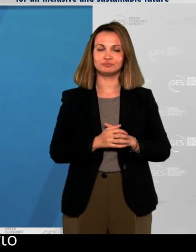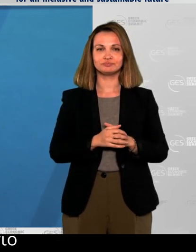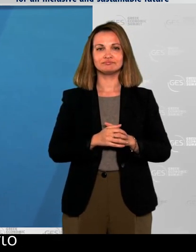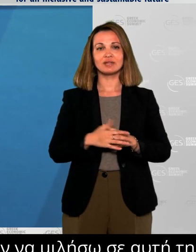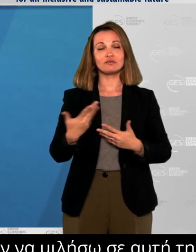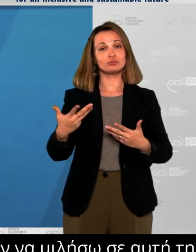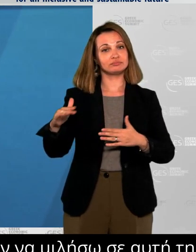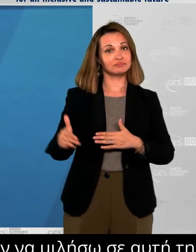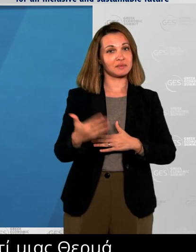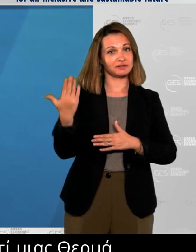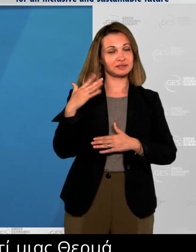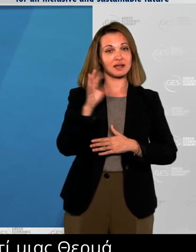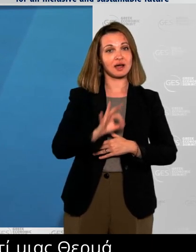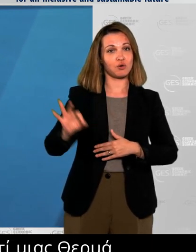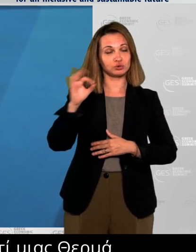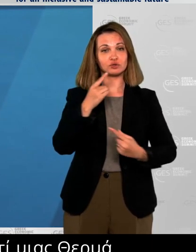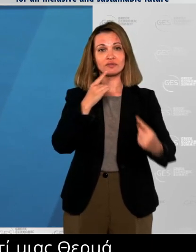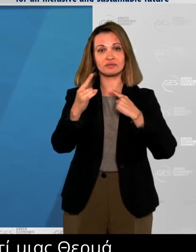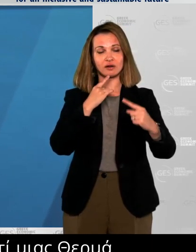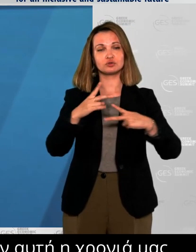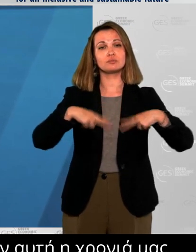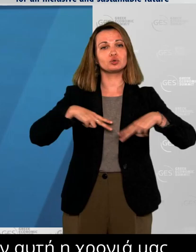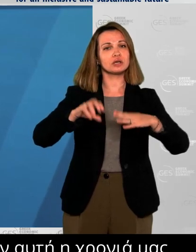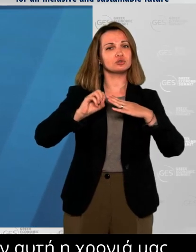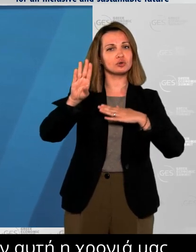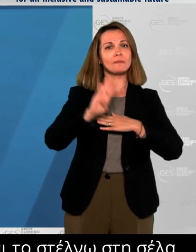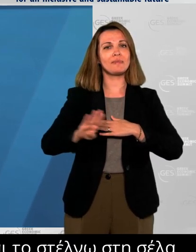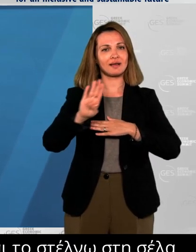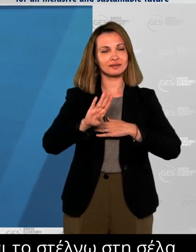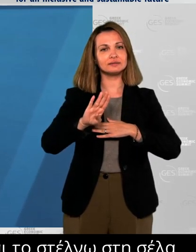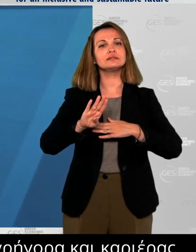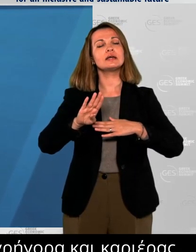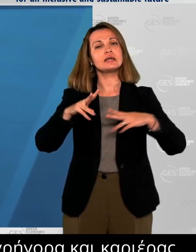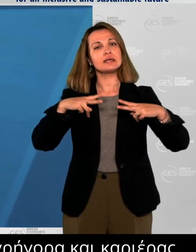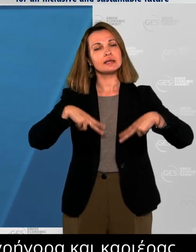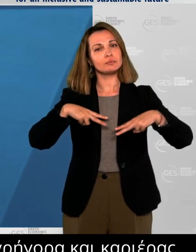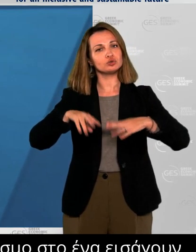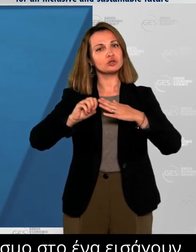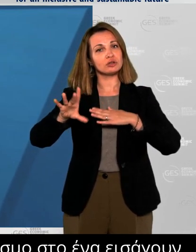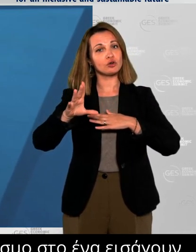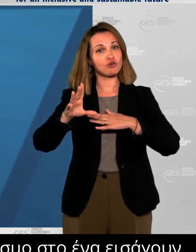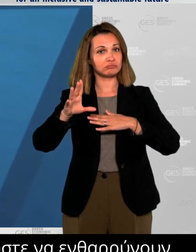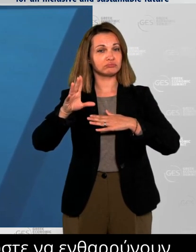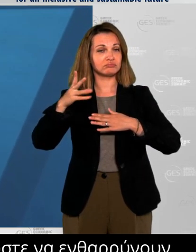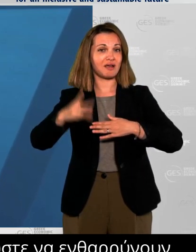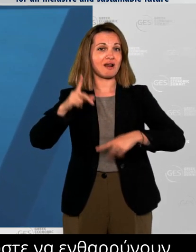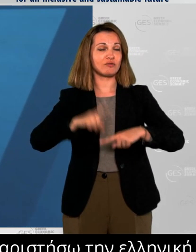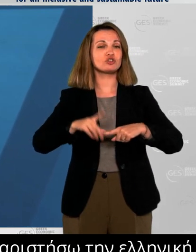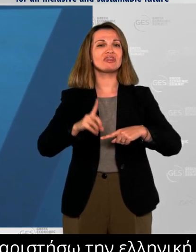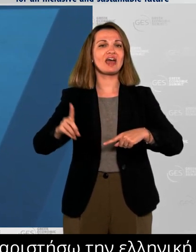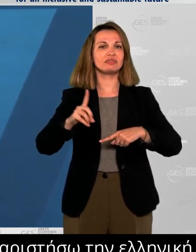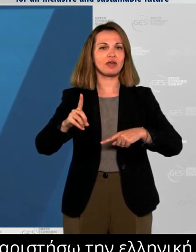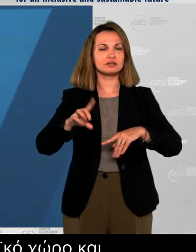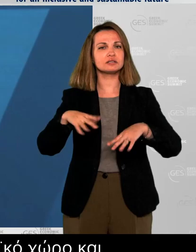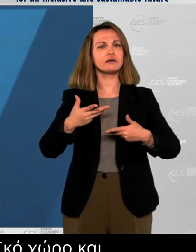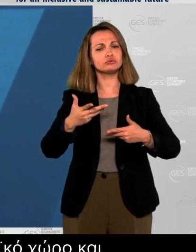Secretary of State Blinken and Foreign Minister Dendias committed to build on the momentum of the past few years and to lift